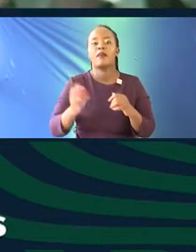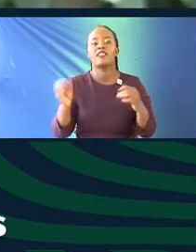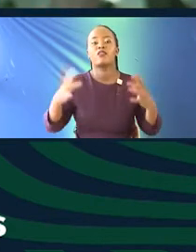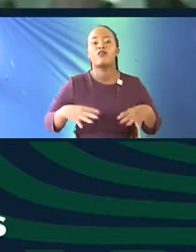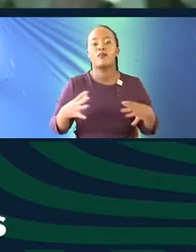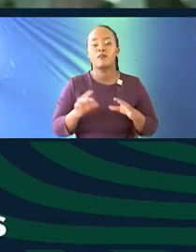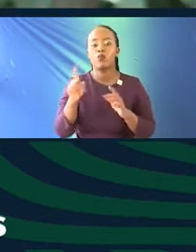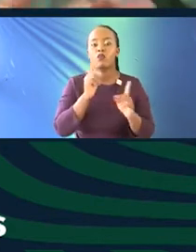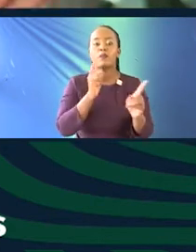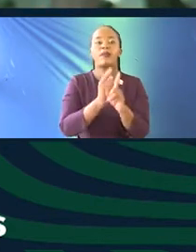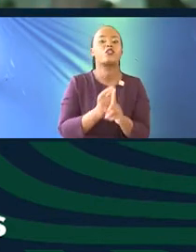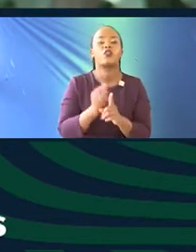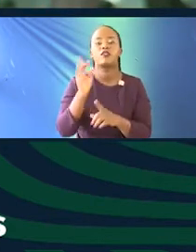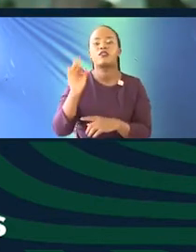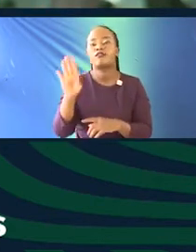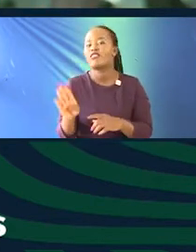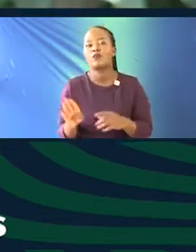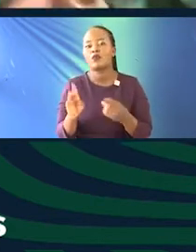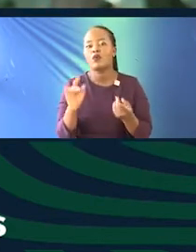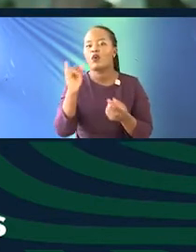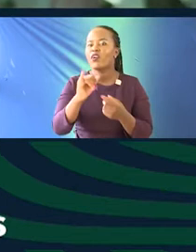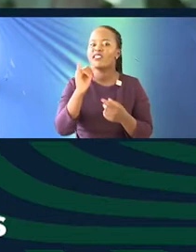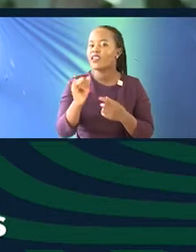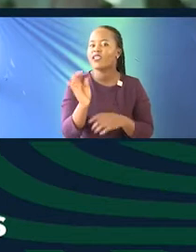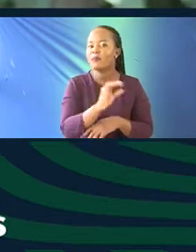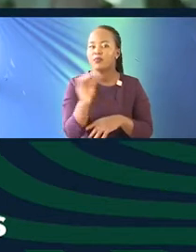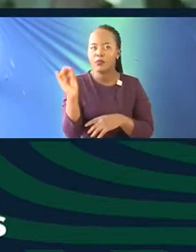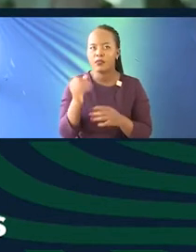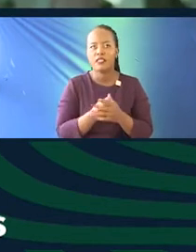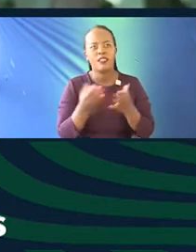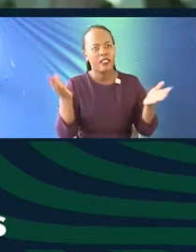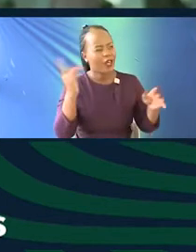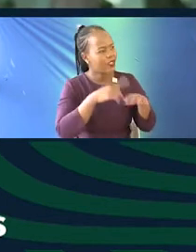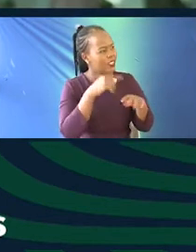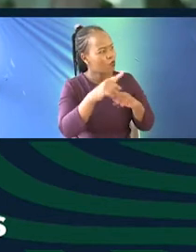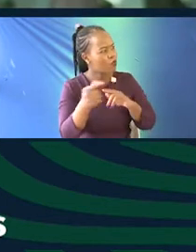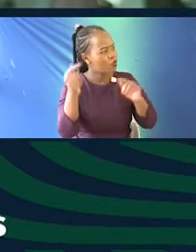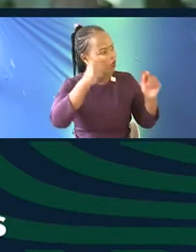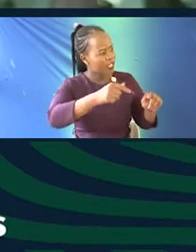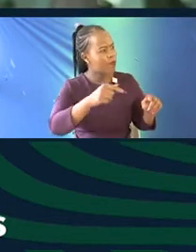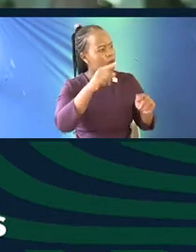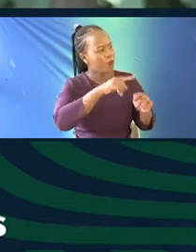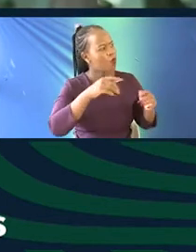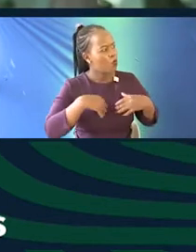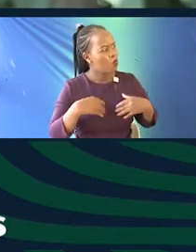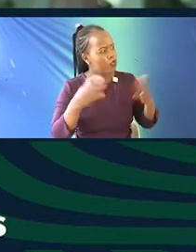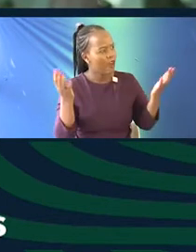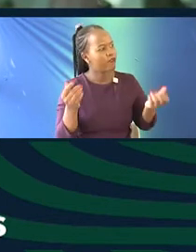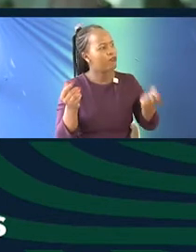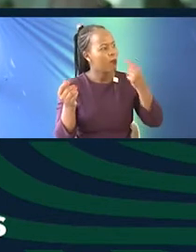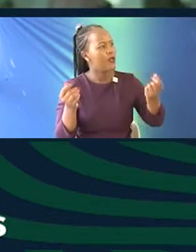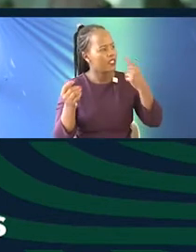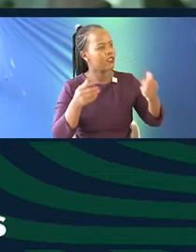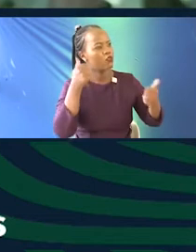on Facebook, not even Instagram. Just since you came here, I mean, I can't see a hub there that was used